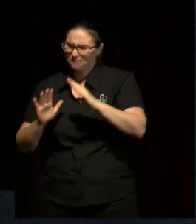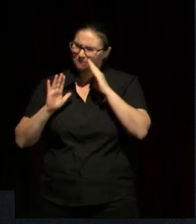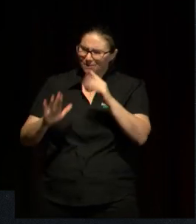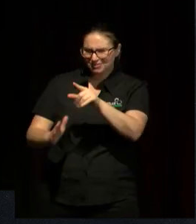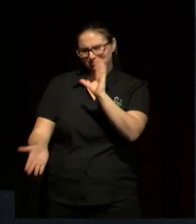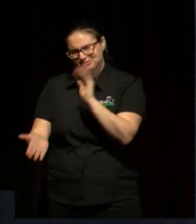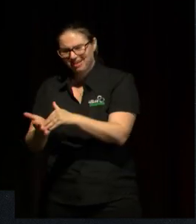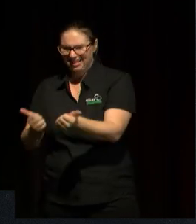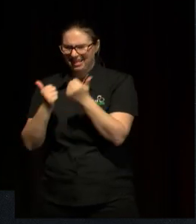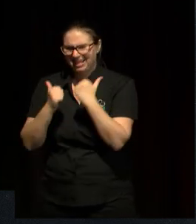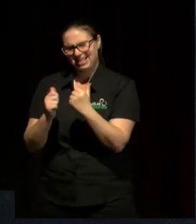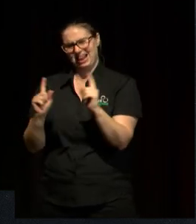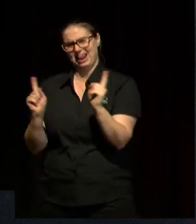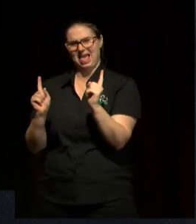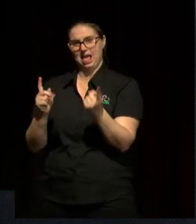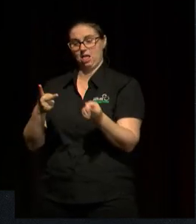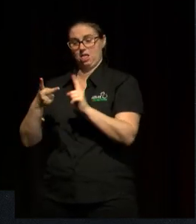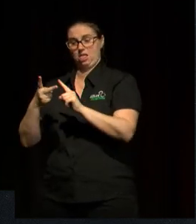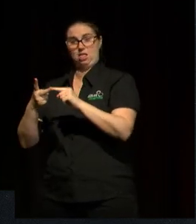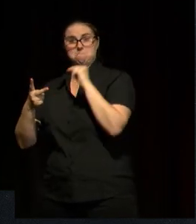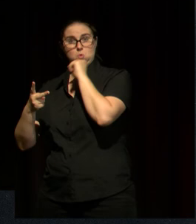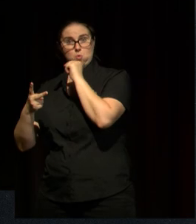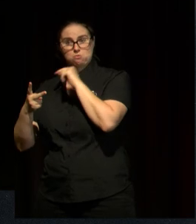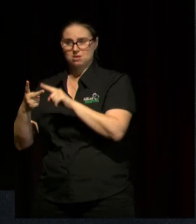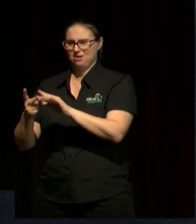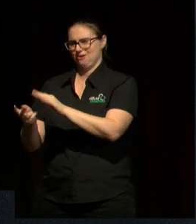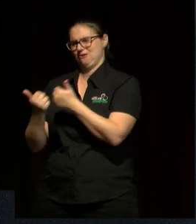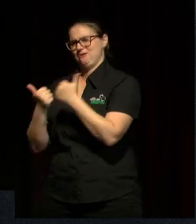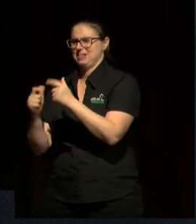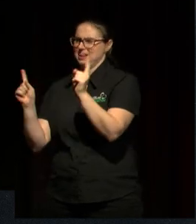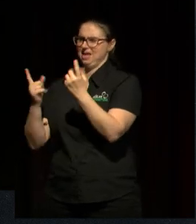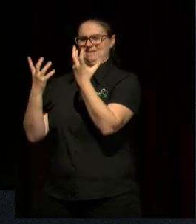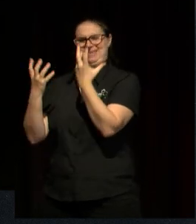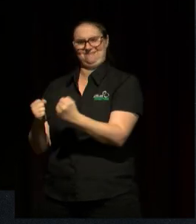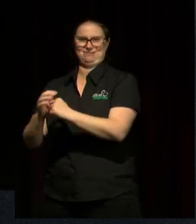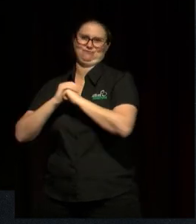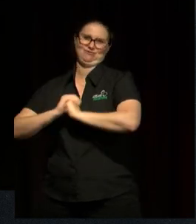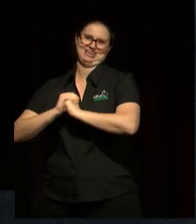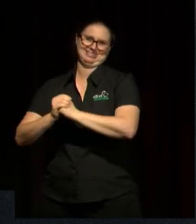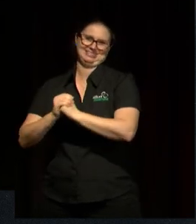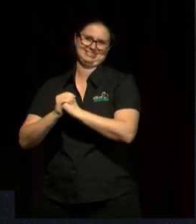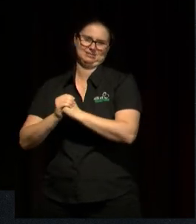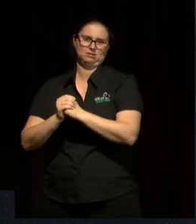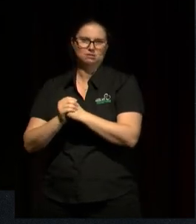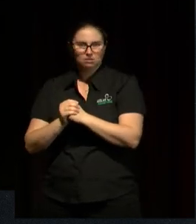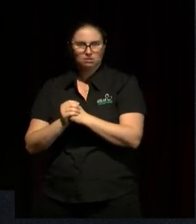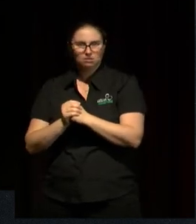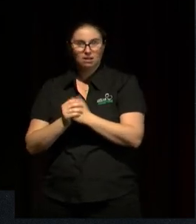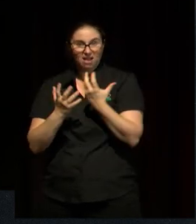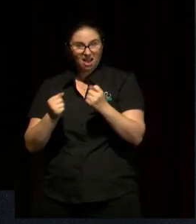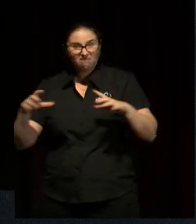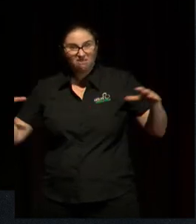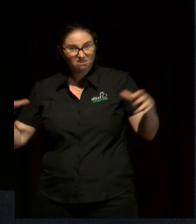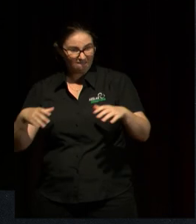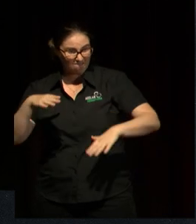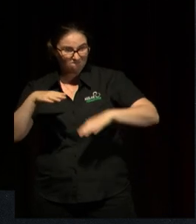So, in a classroom of largely, clearly Anglo students with my son who's not very dark skinned,